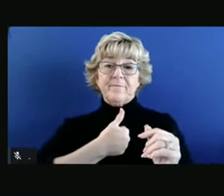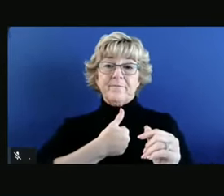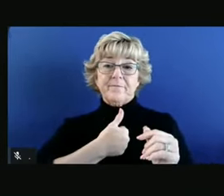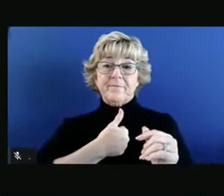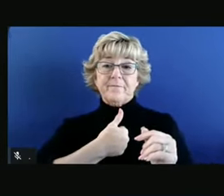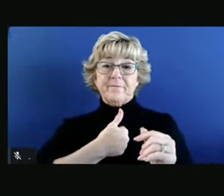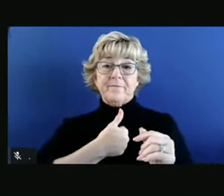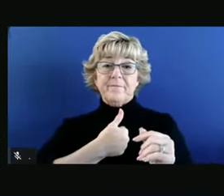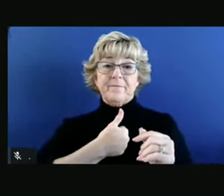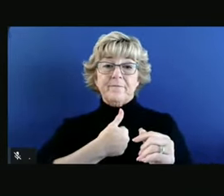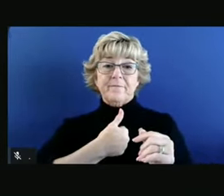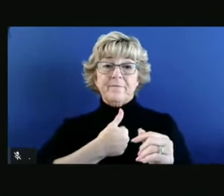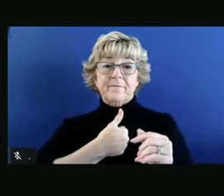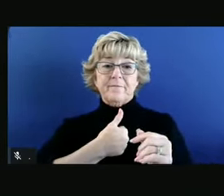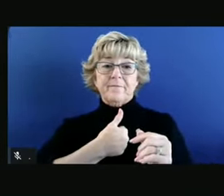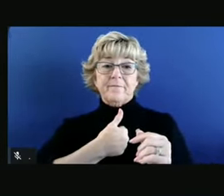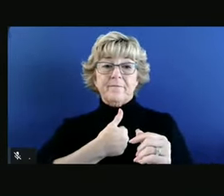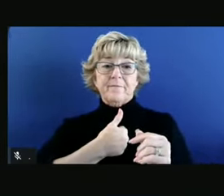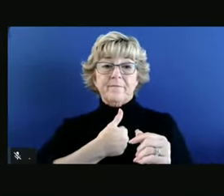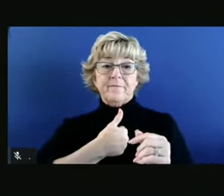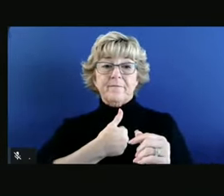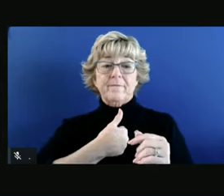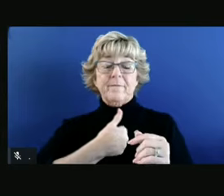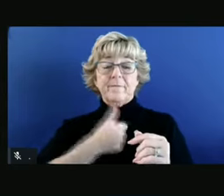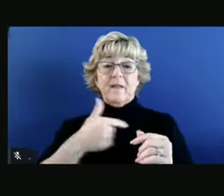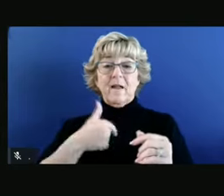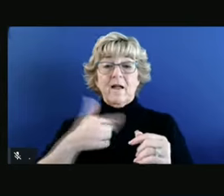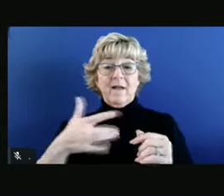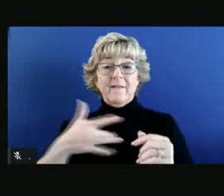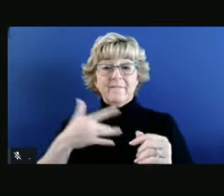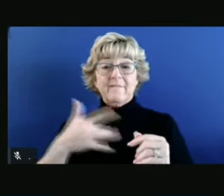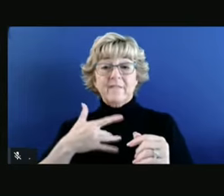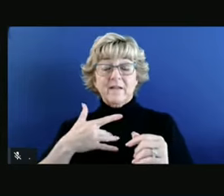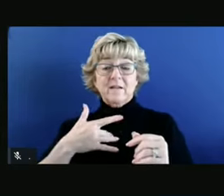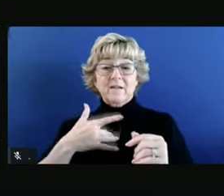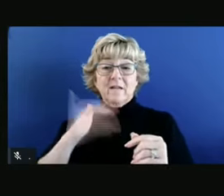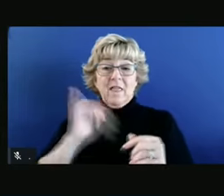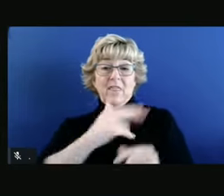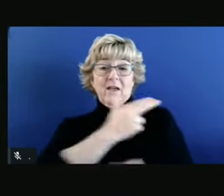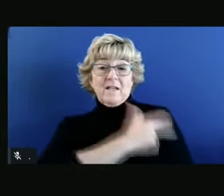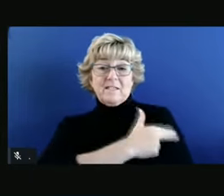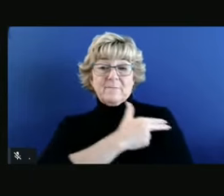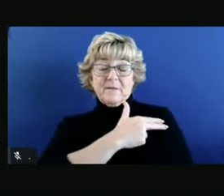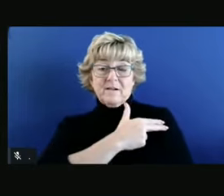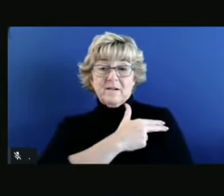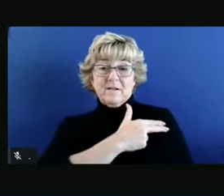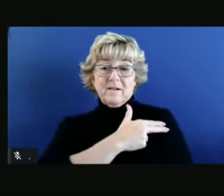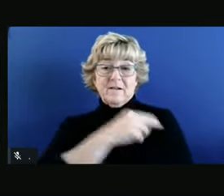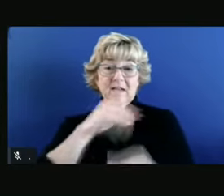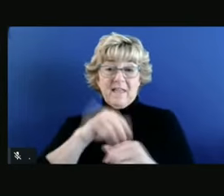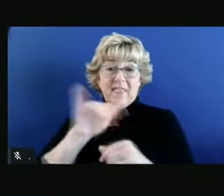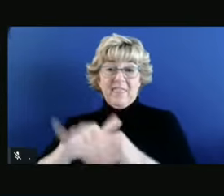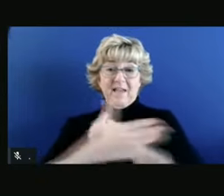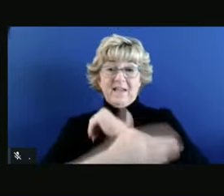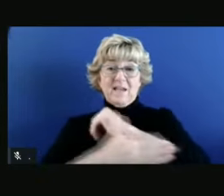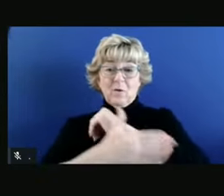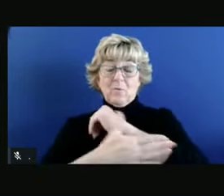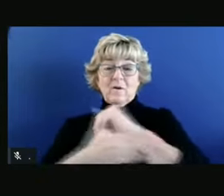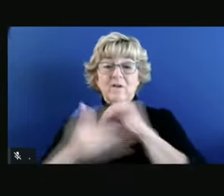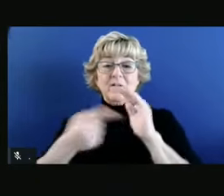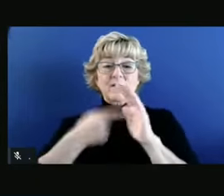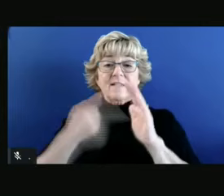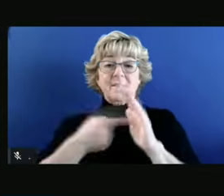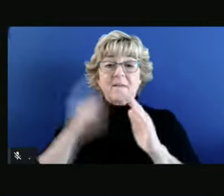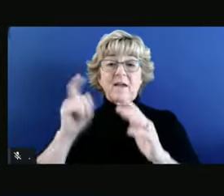I believe that on a routine basis, the hospitals in Imperial County do occasionally